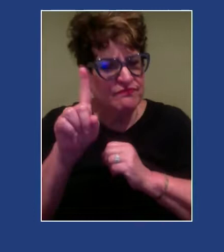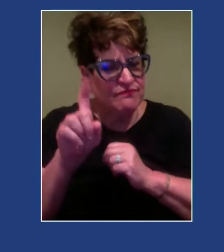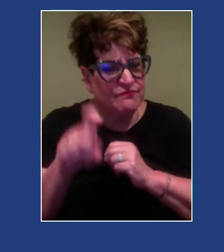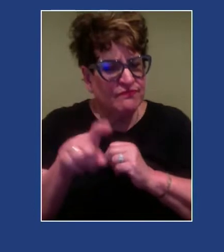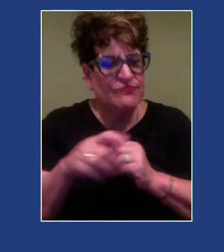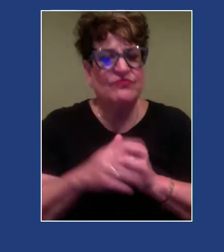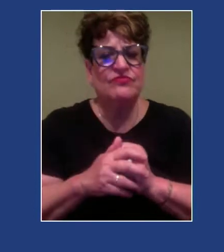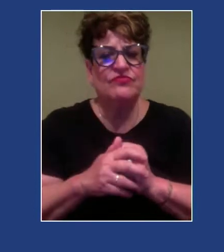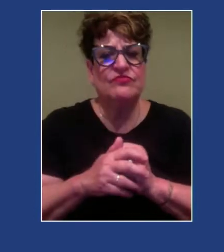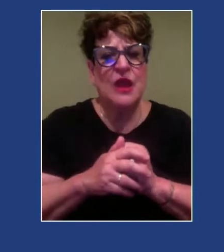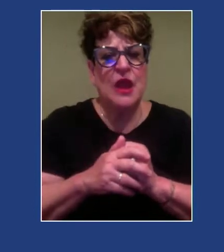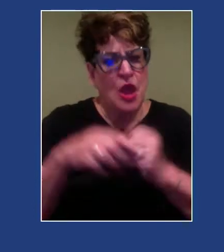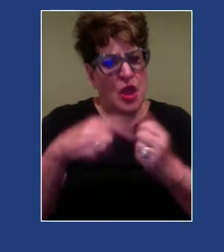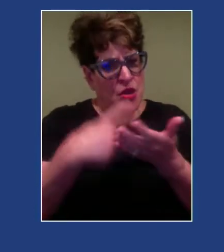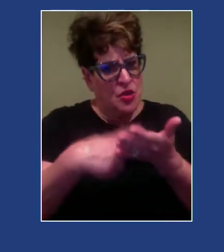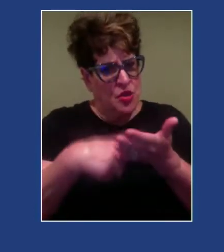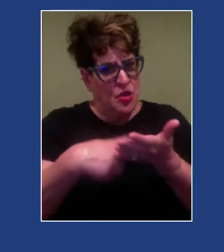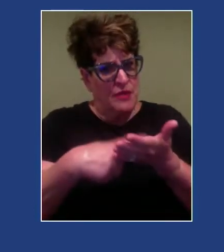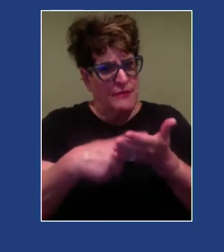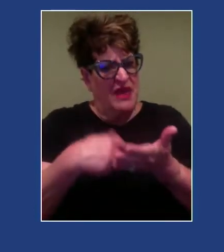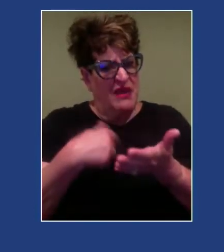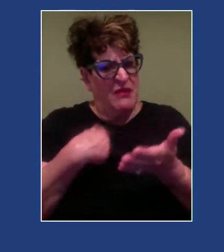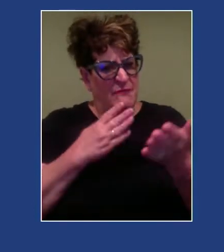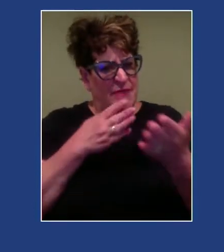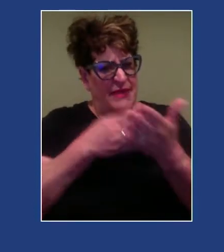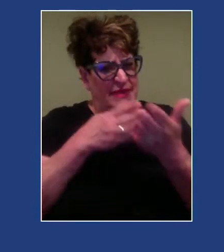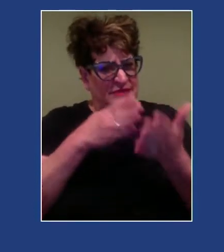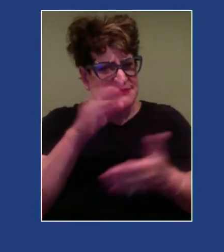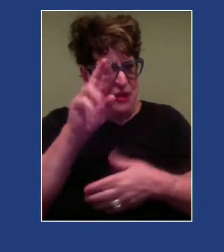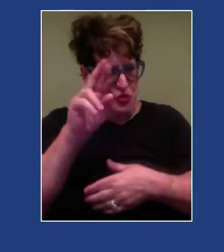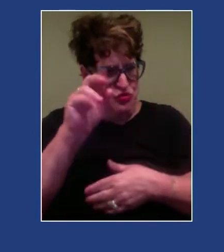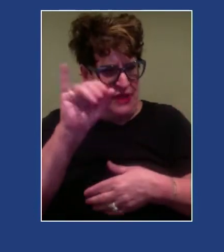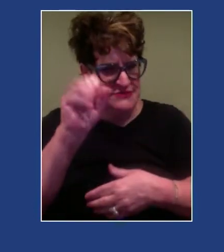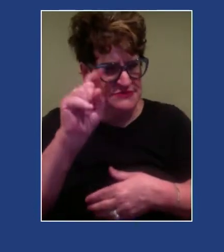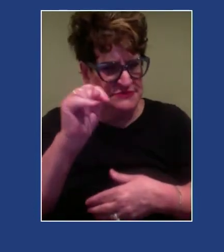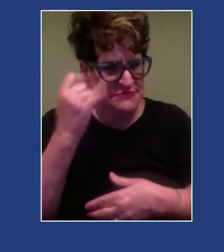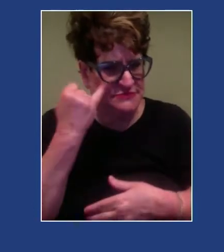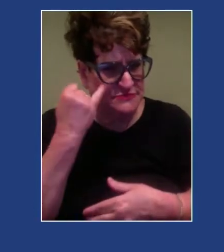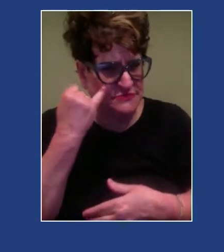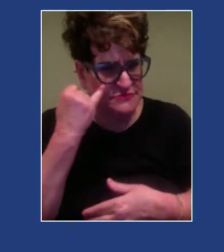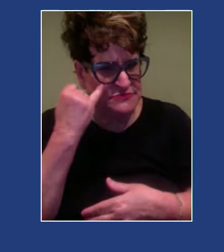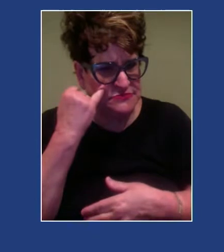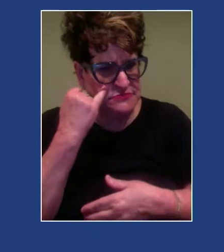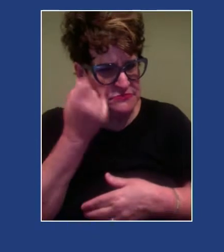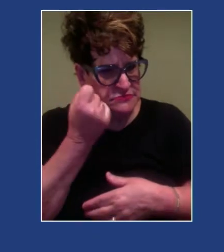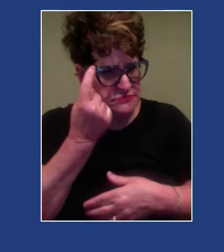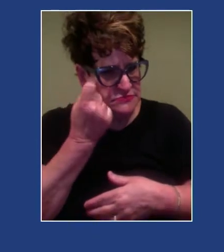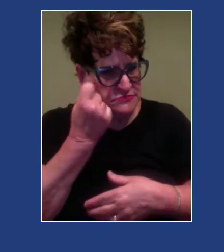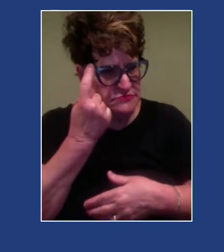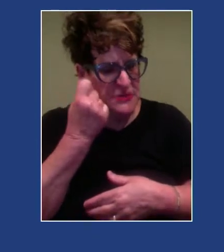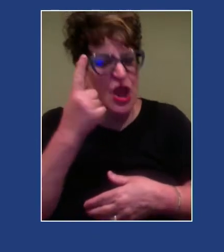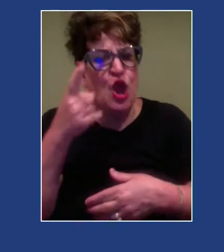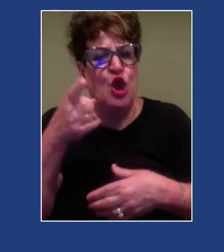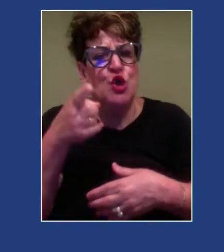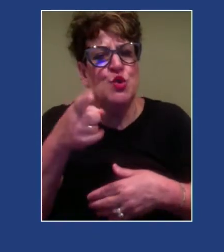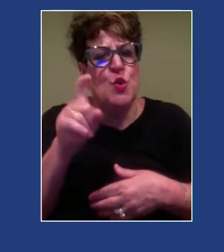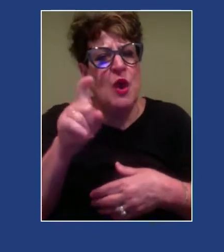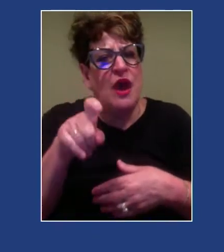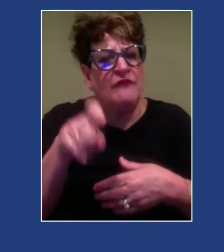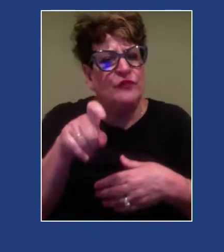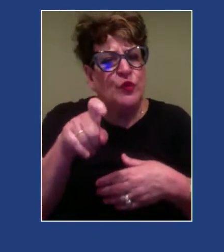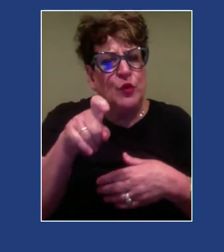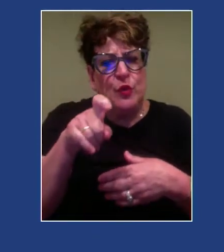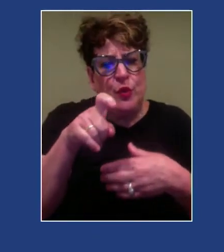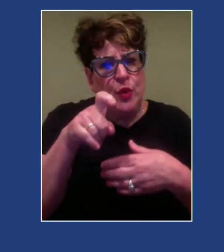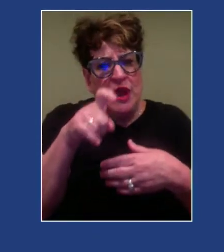So when we're talking about being anti-racist, we have to recognize that we are talking about addressing racist attitudes,